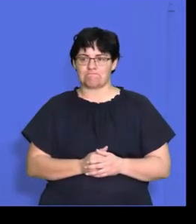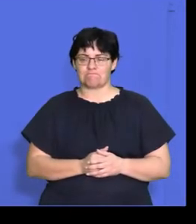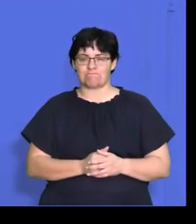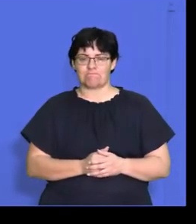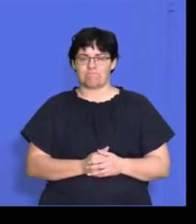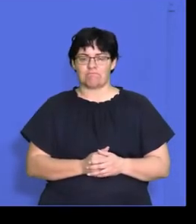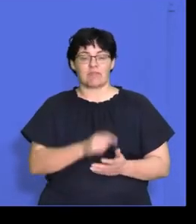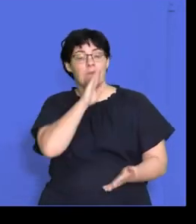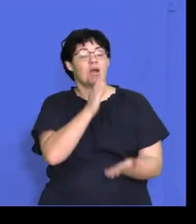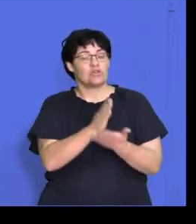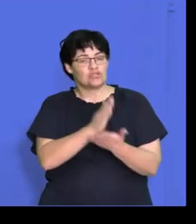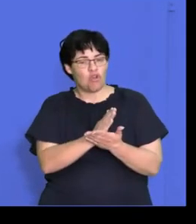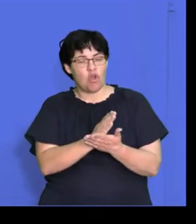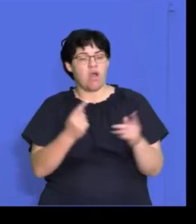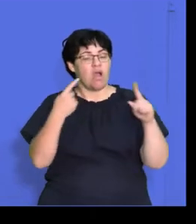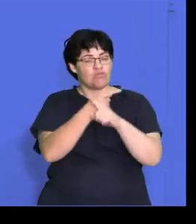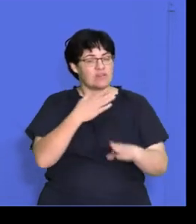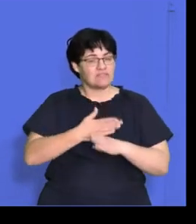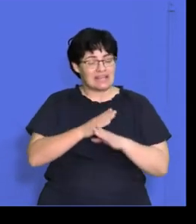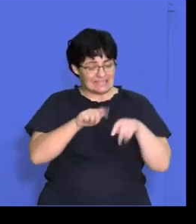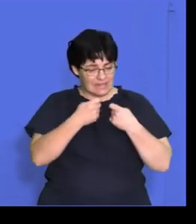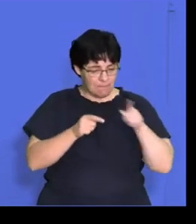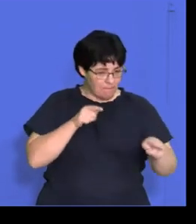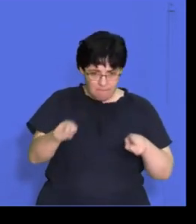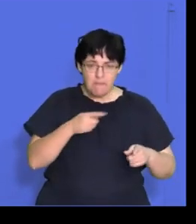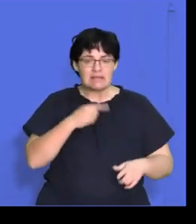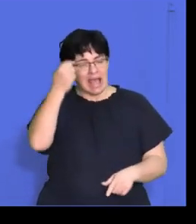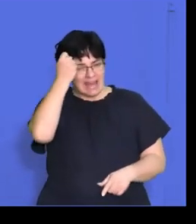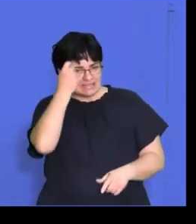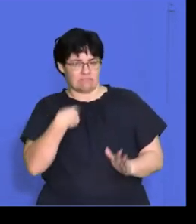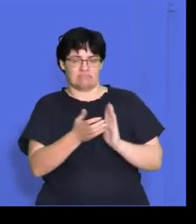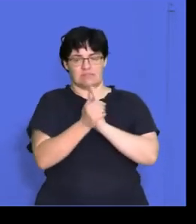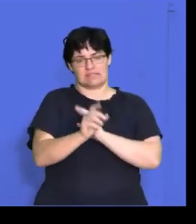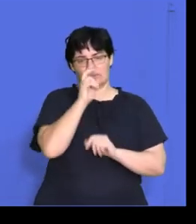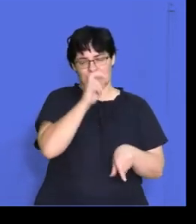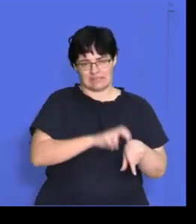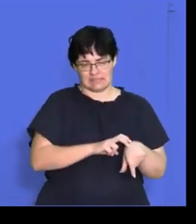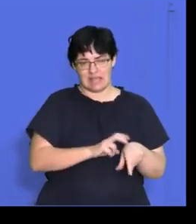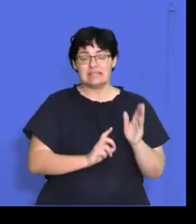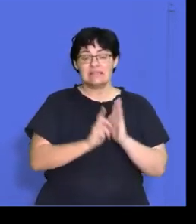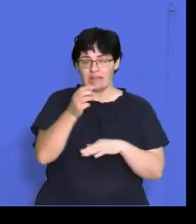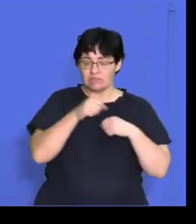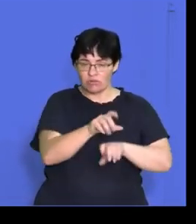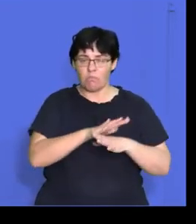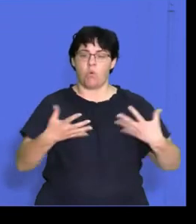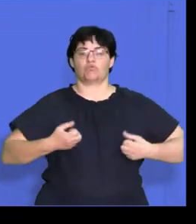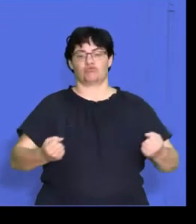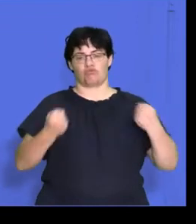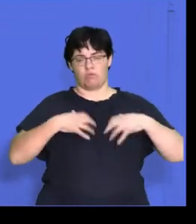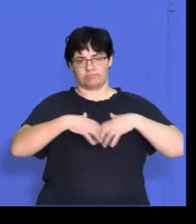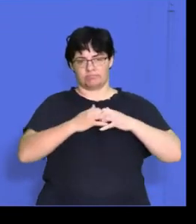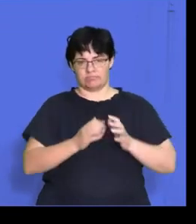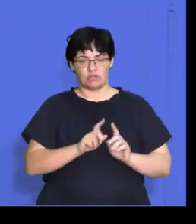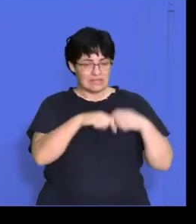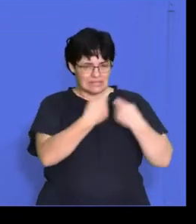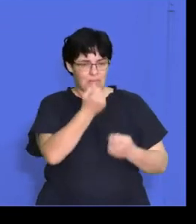and it ensures it ensures that cross-functional teams understand its core competencies and develop strategies to strengthen it so teams